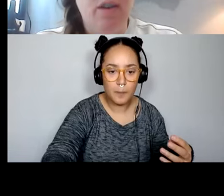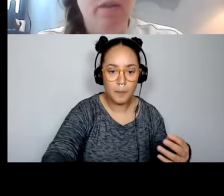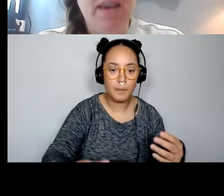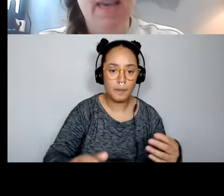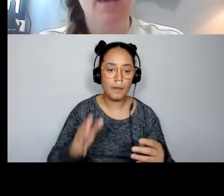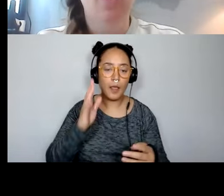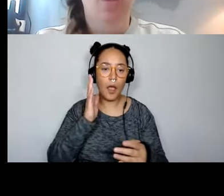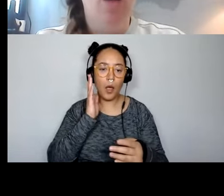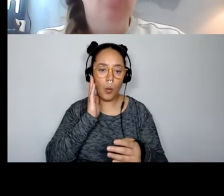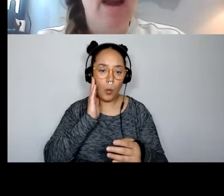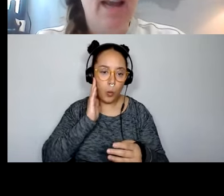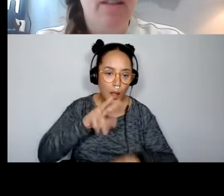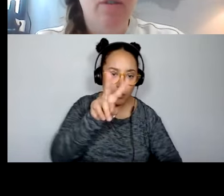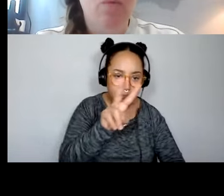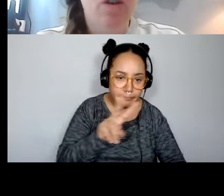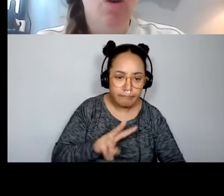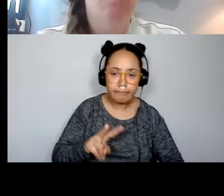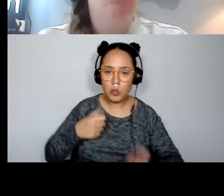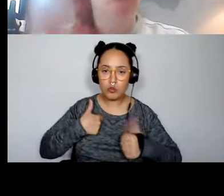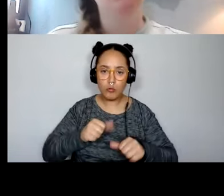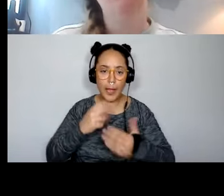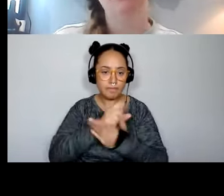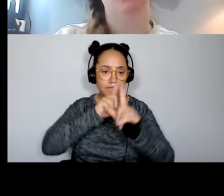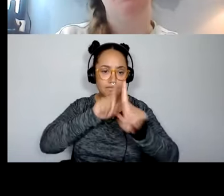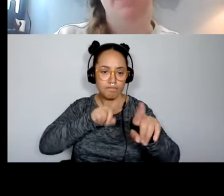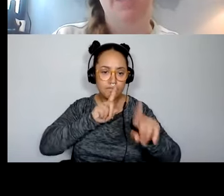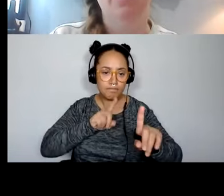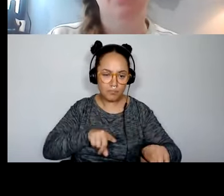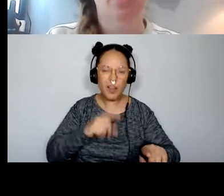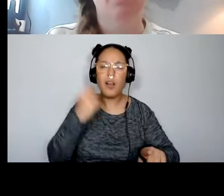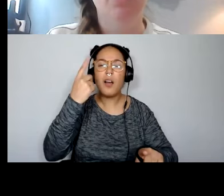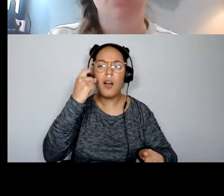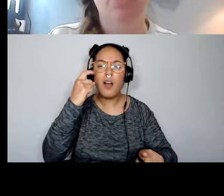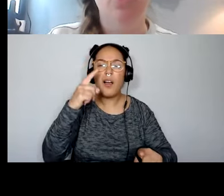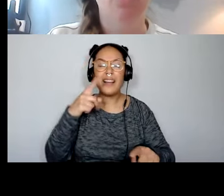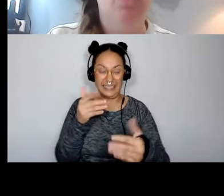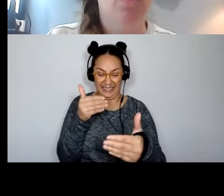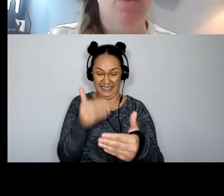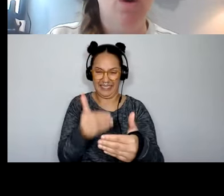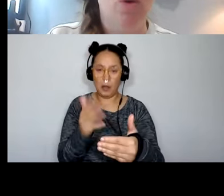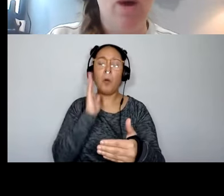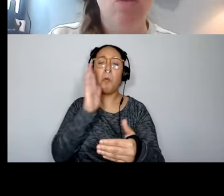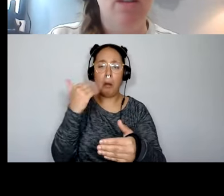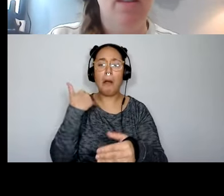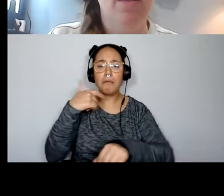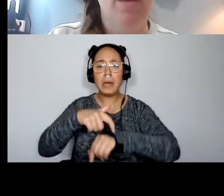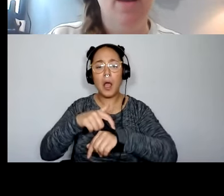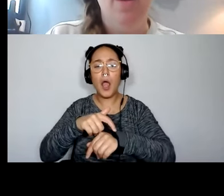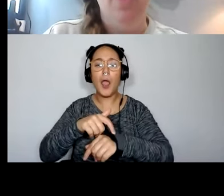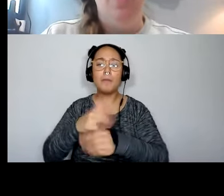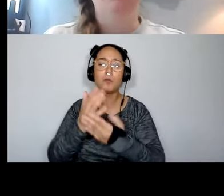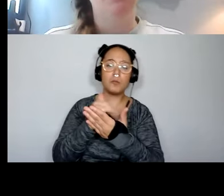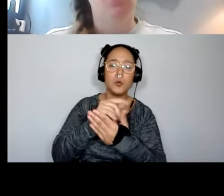colleagues are speaking. I'll try to answer as we go, but we will have time at the end, um, to review, to review all the questions.